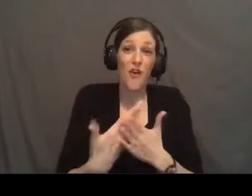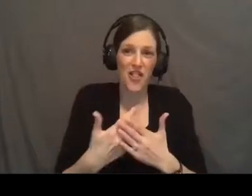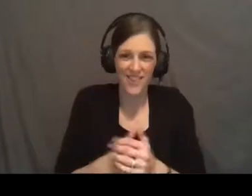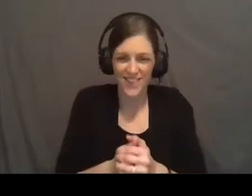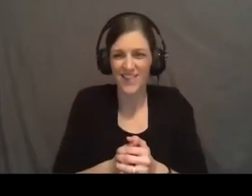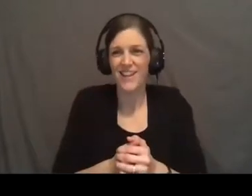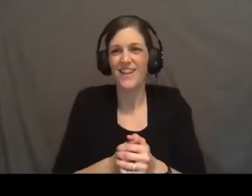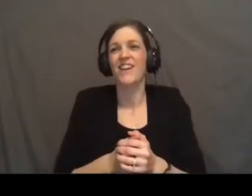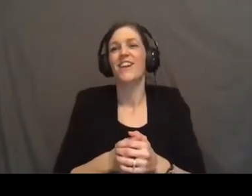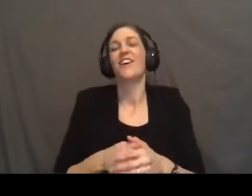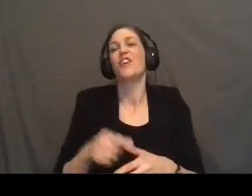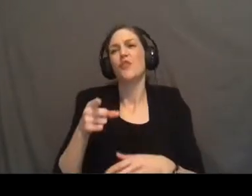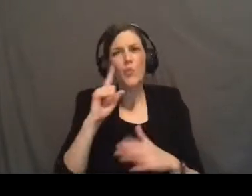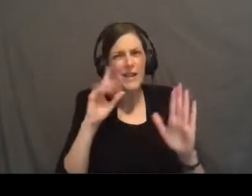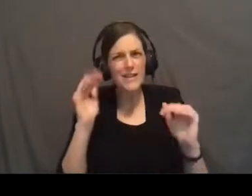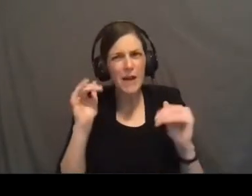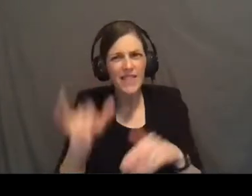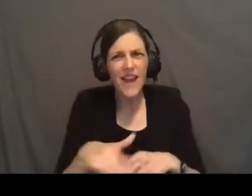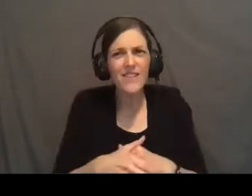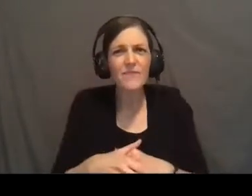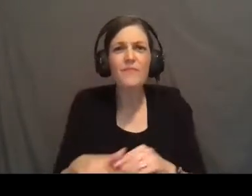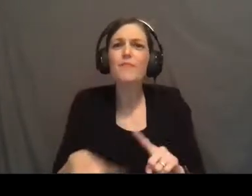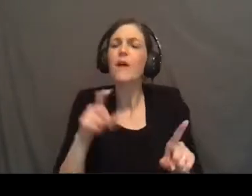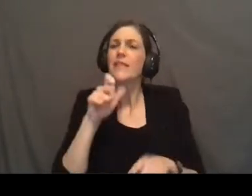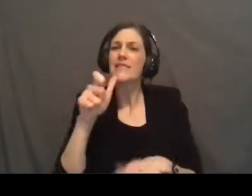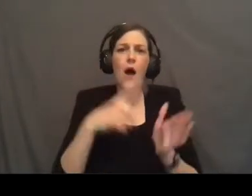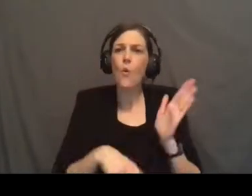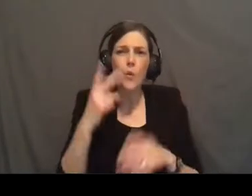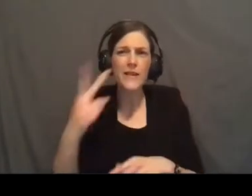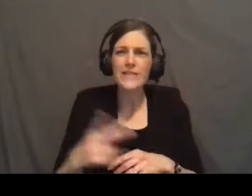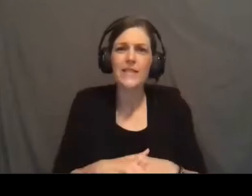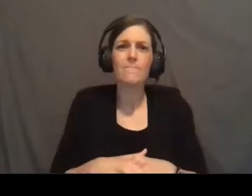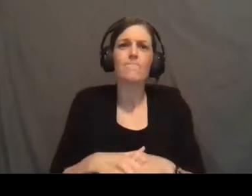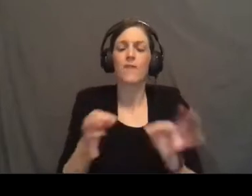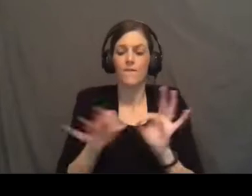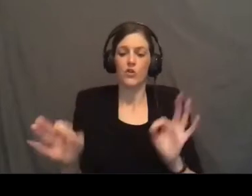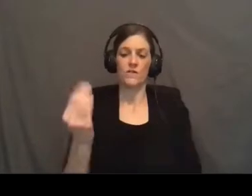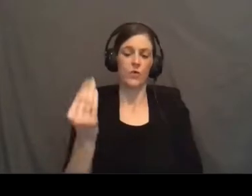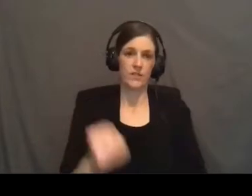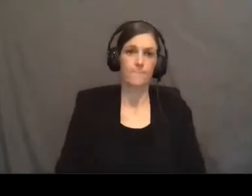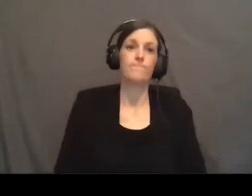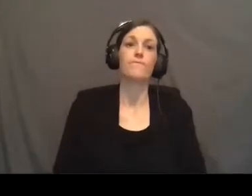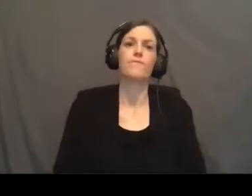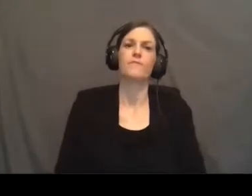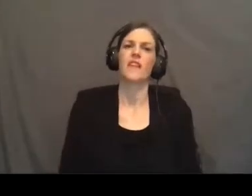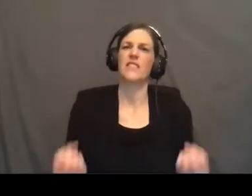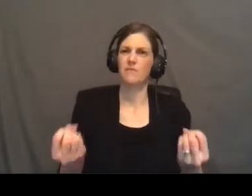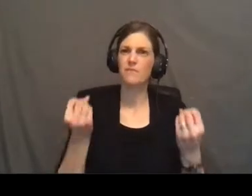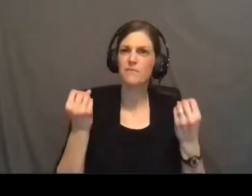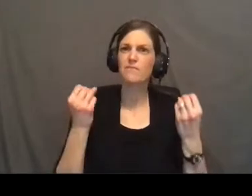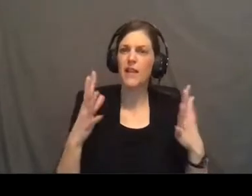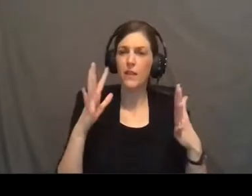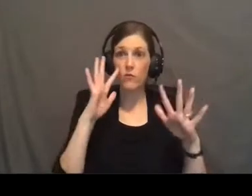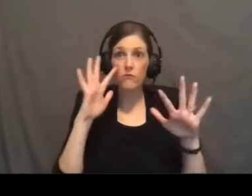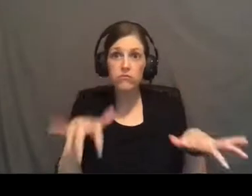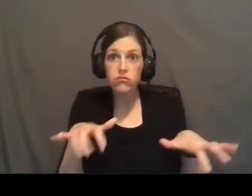Like you would expect that. But it's not what we see. Verse 14. As many were astonished at